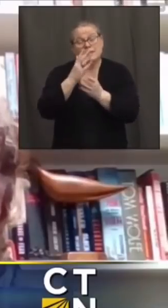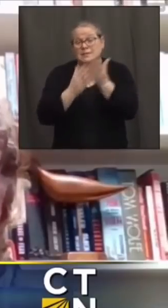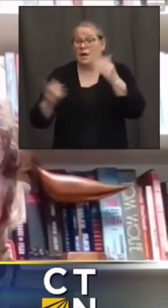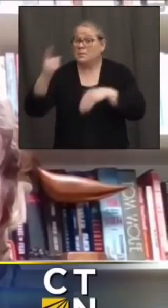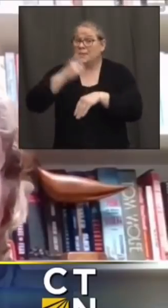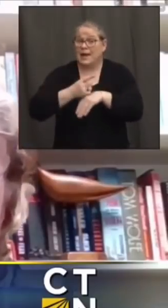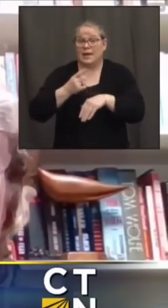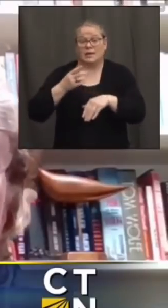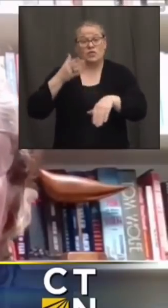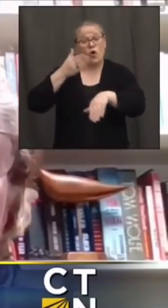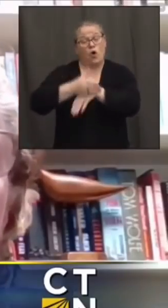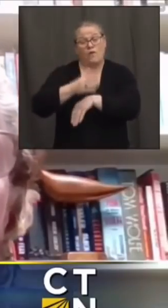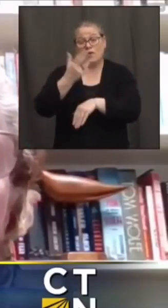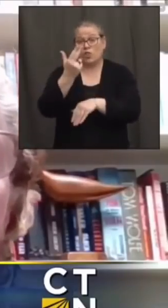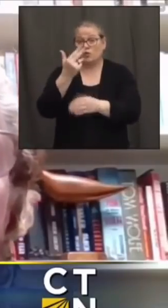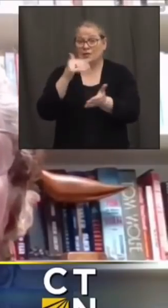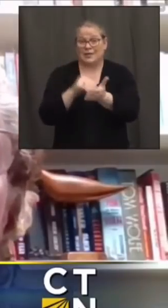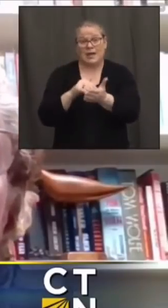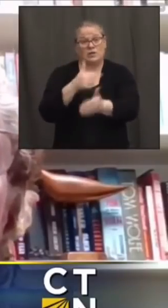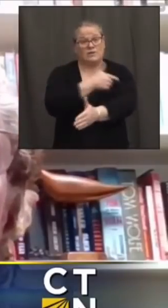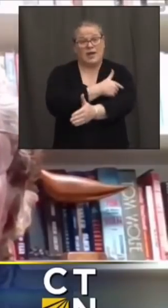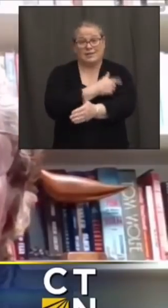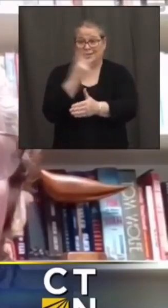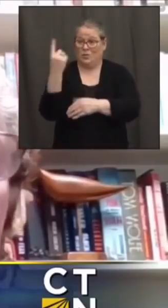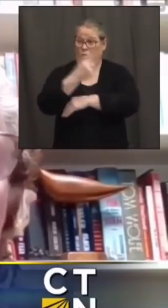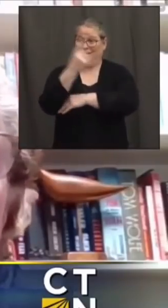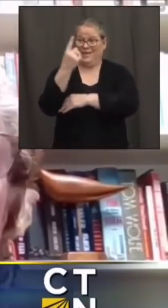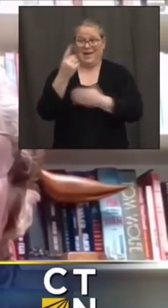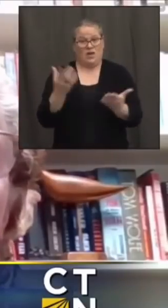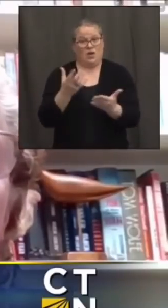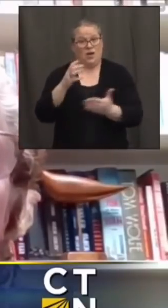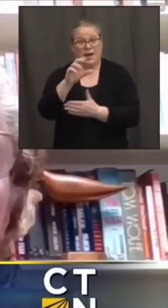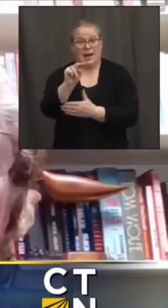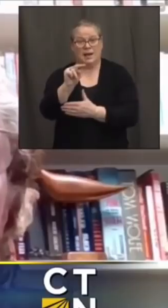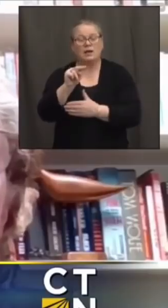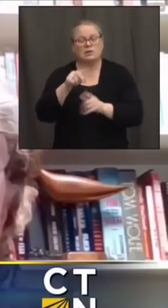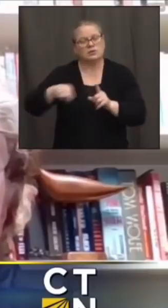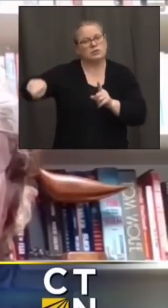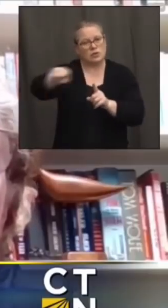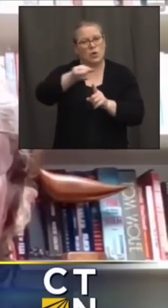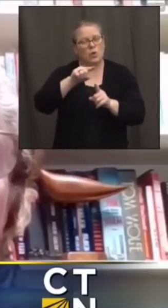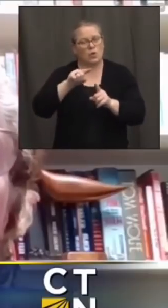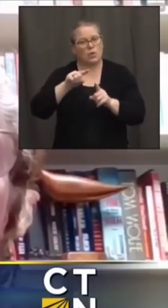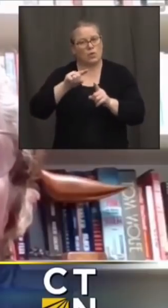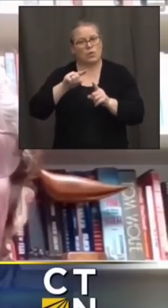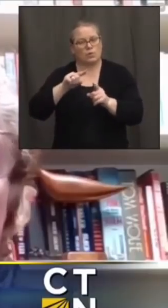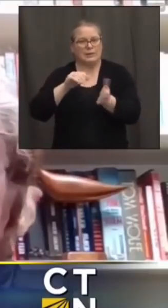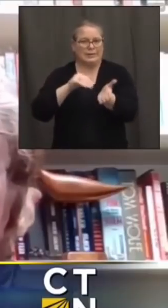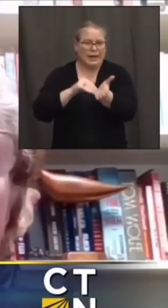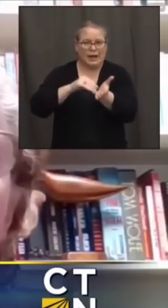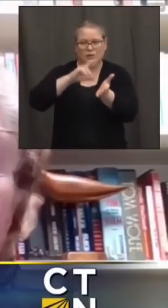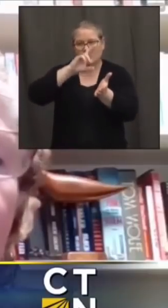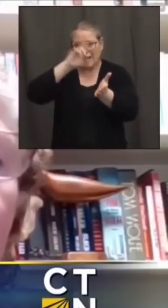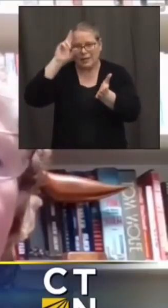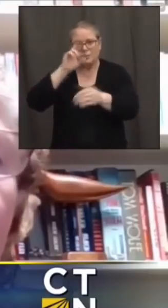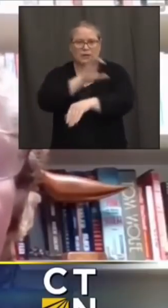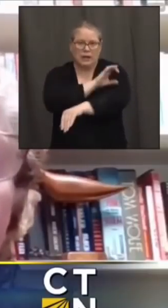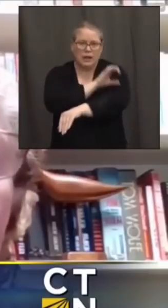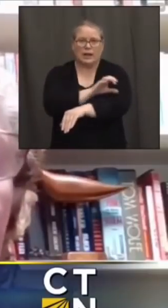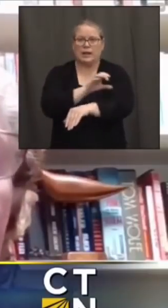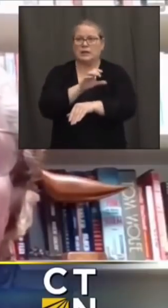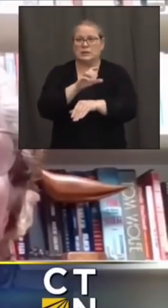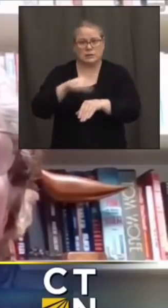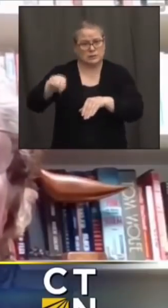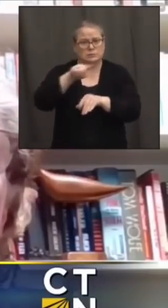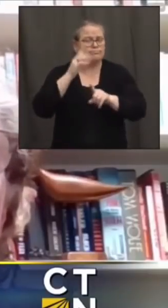vaccines in a single day here in connecticut so um these these providers that are doing these high volume clinics they've been doing this right